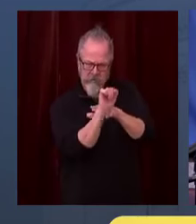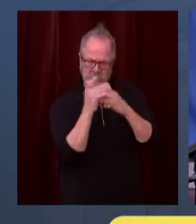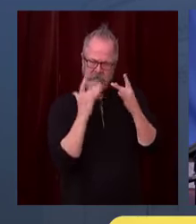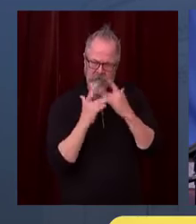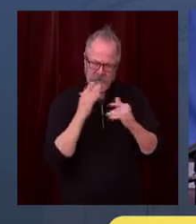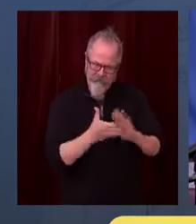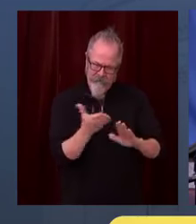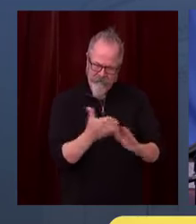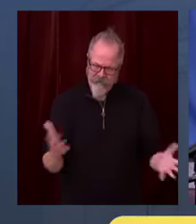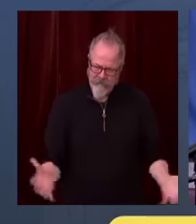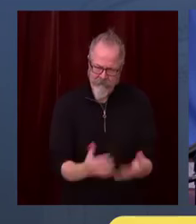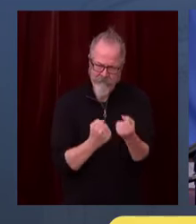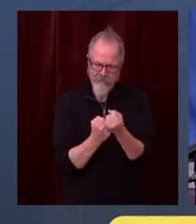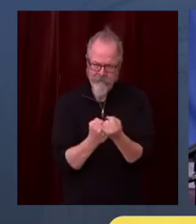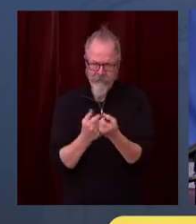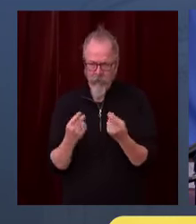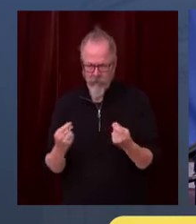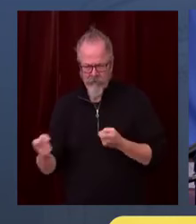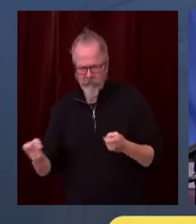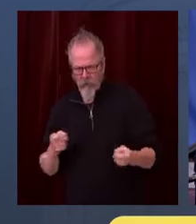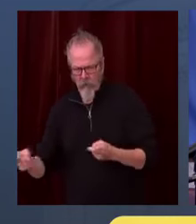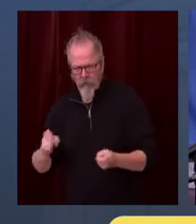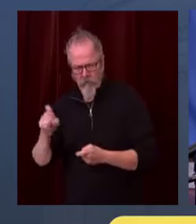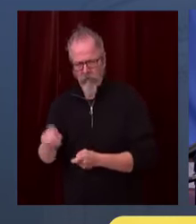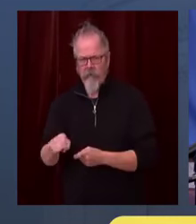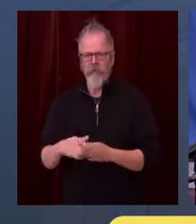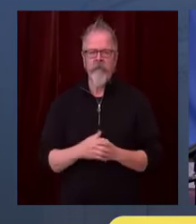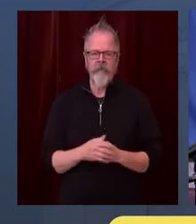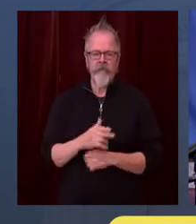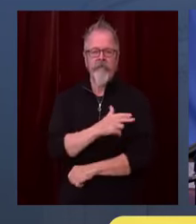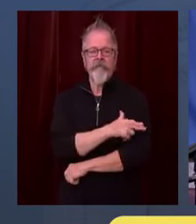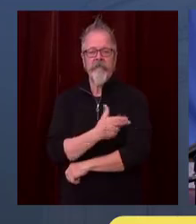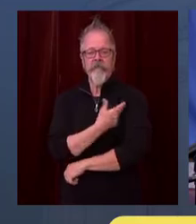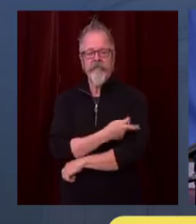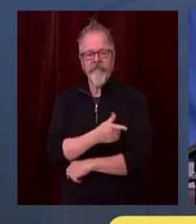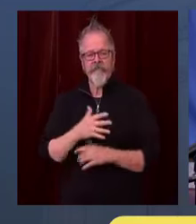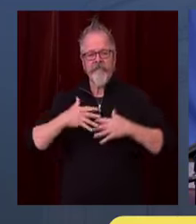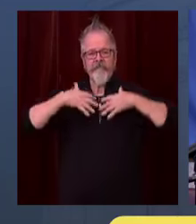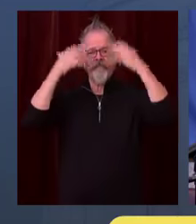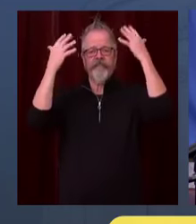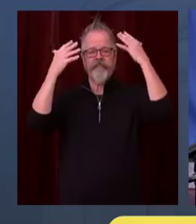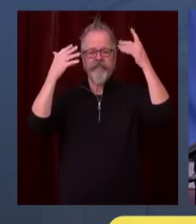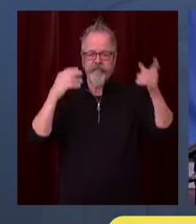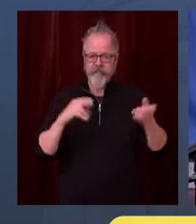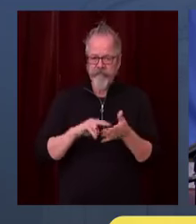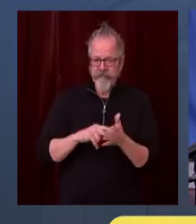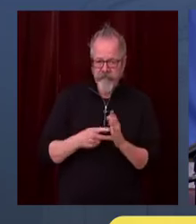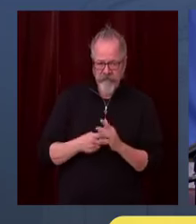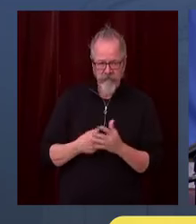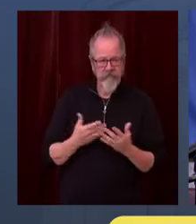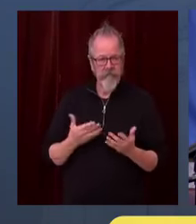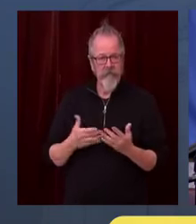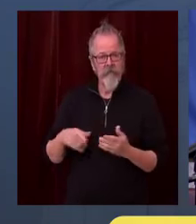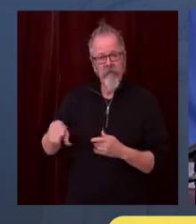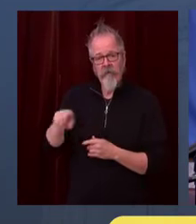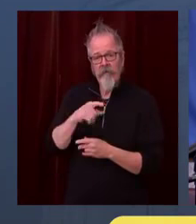who is afflicted with even kind of a need for routine treatment may not be able to get it because the hospitals will be full of people with COVID.